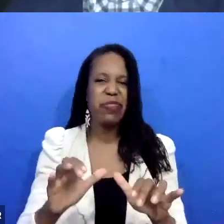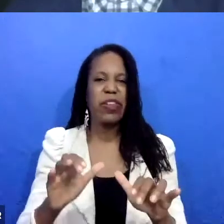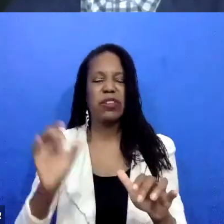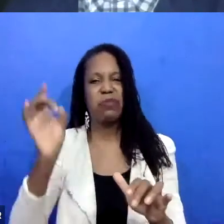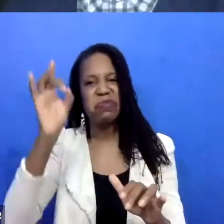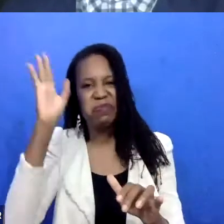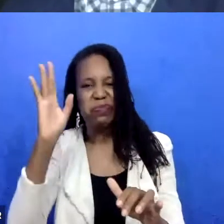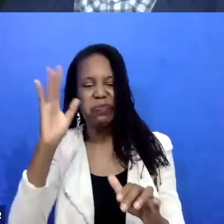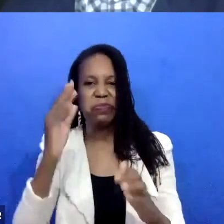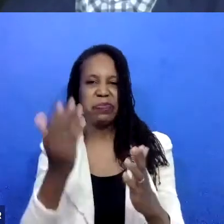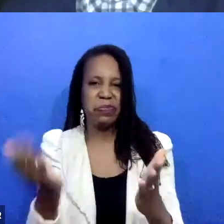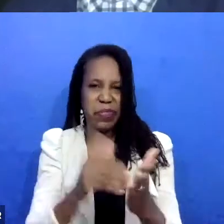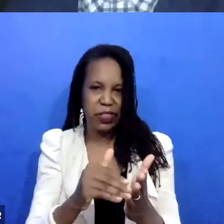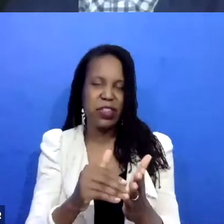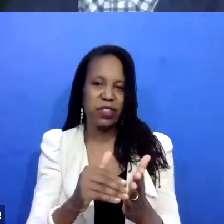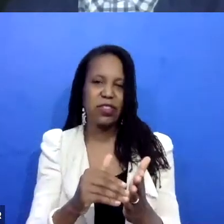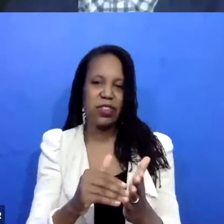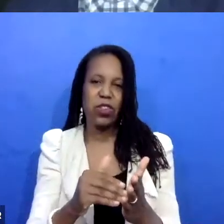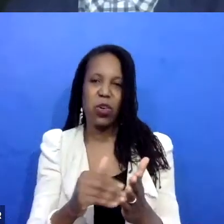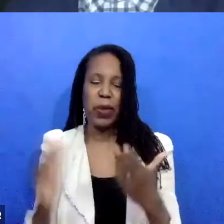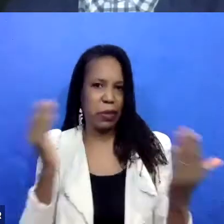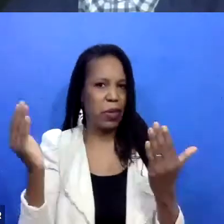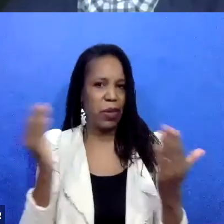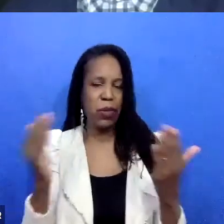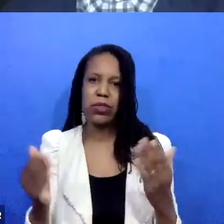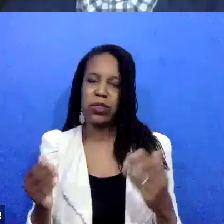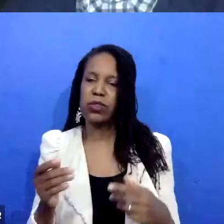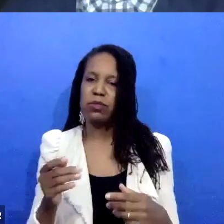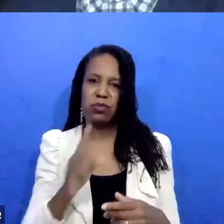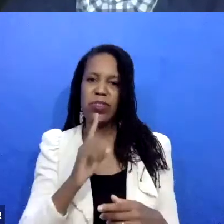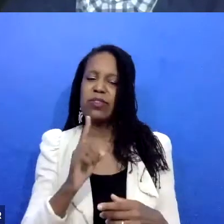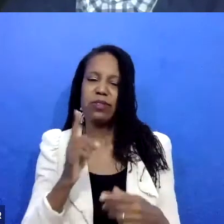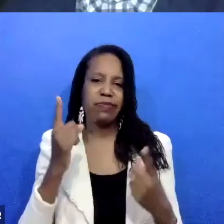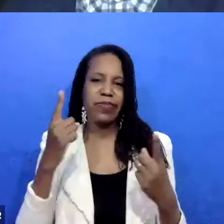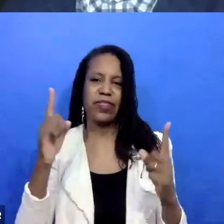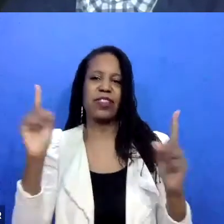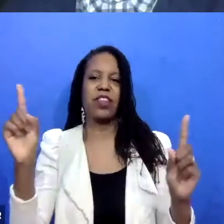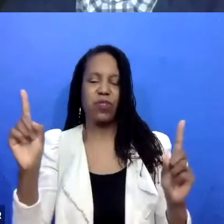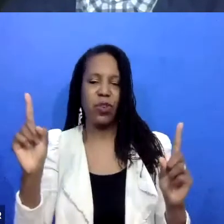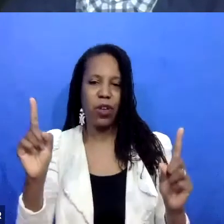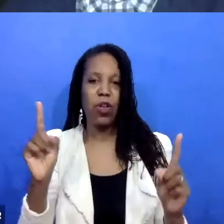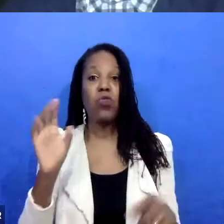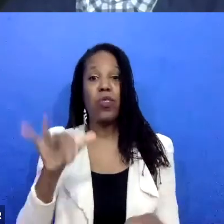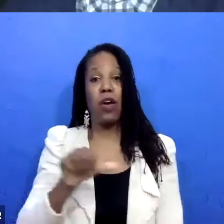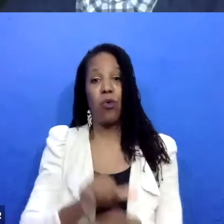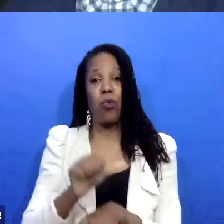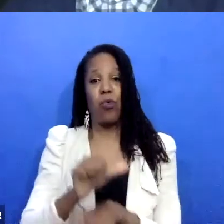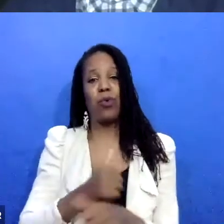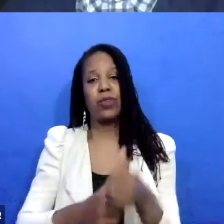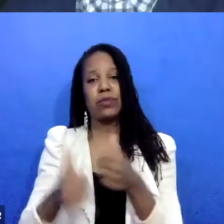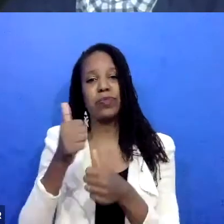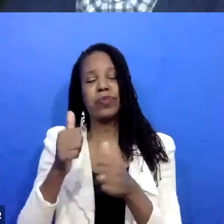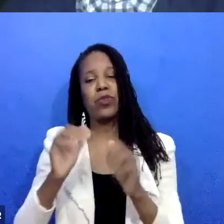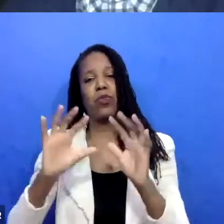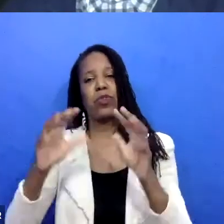Along the way, and so that was work I was doing at an organization called Impact Justice. Impact